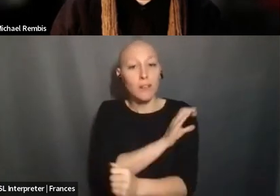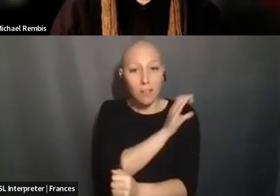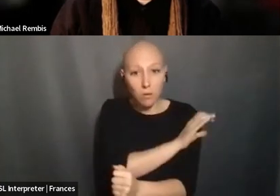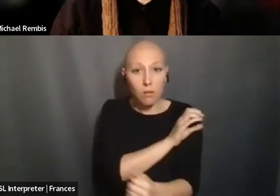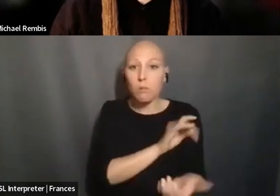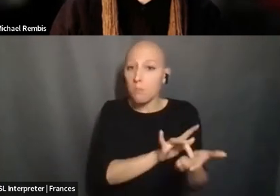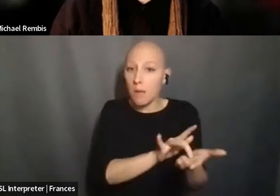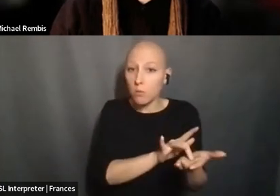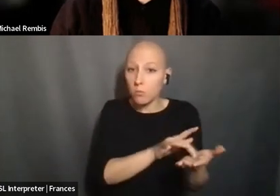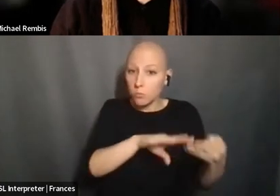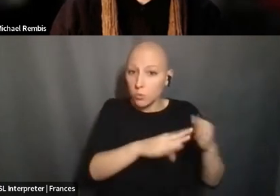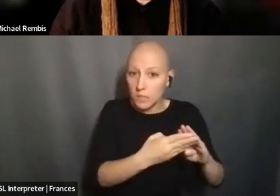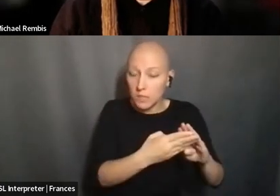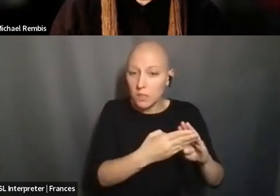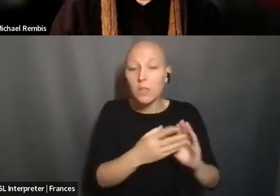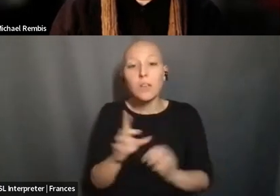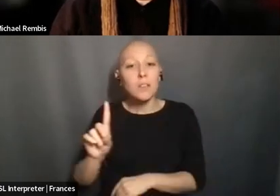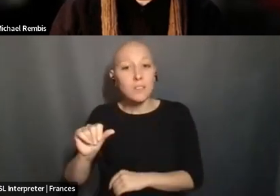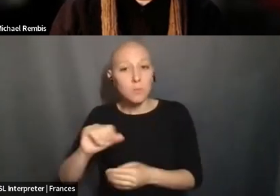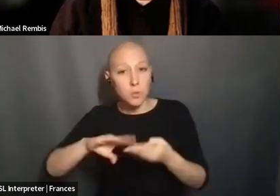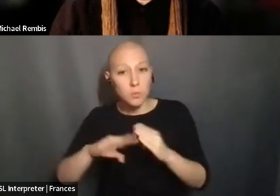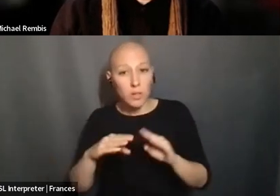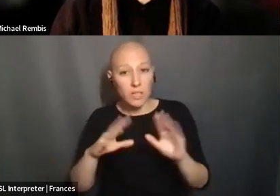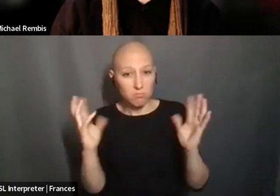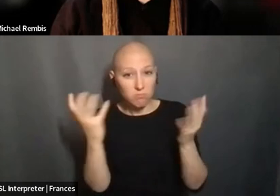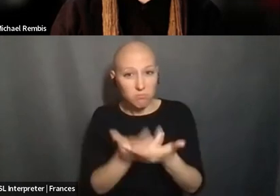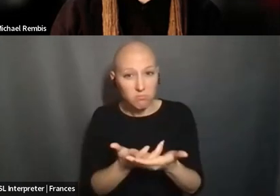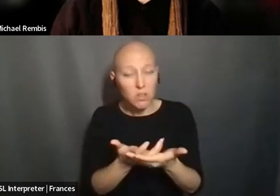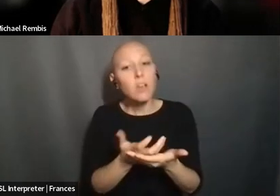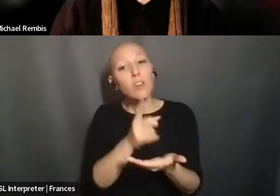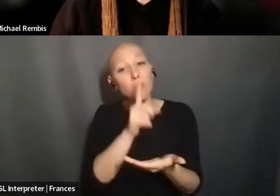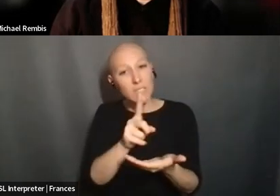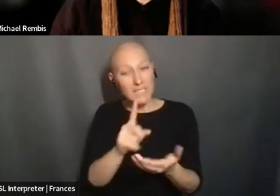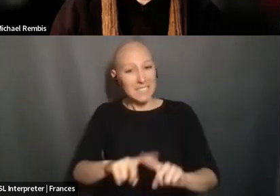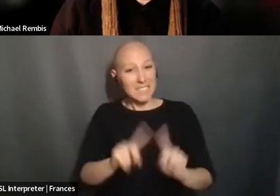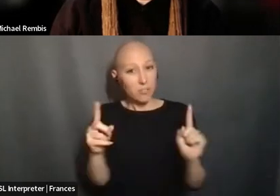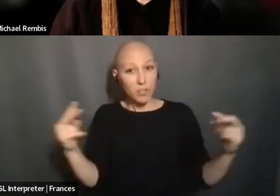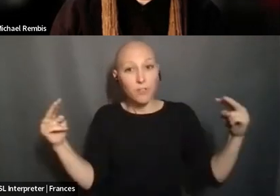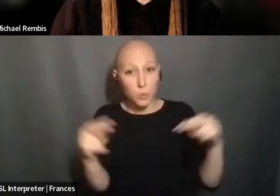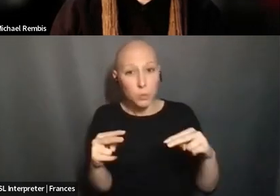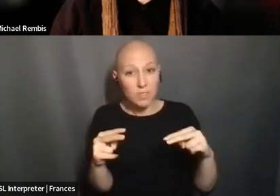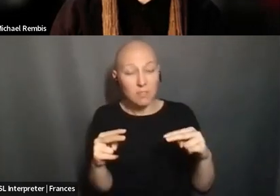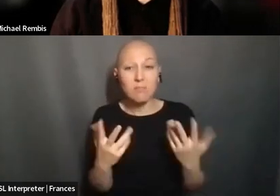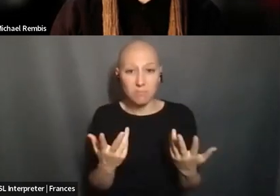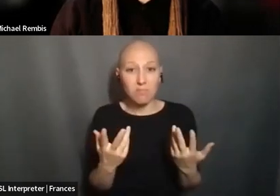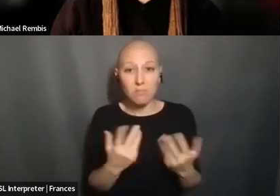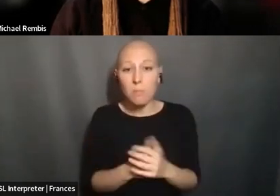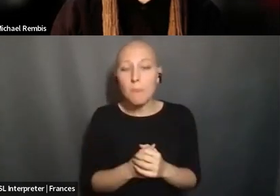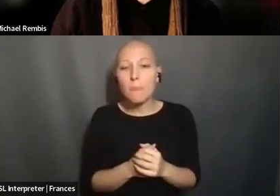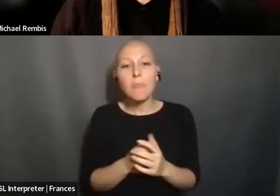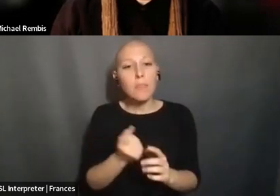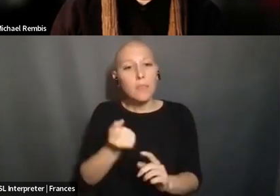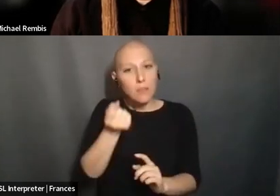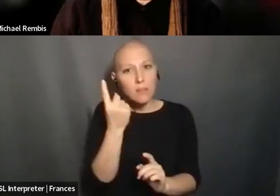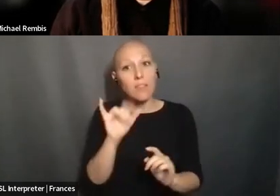AND DISABILITY COMMUNITIES WHO HAVE VERY DIFFERING DIFFERENCES OF PERCEPTION. AND THESE